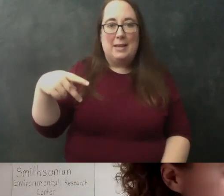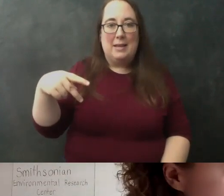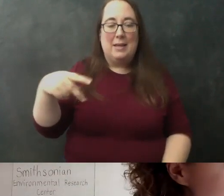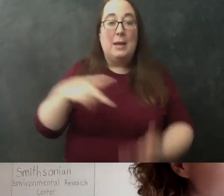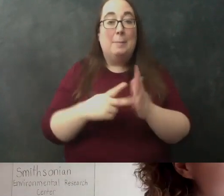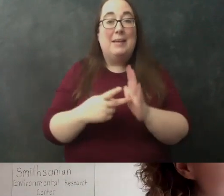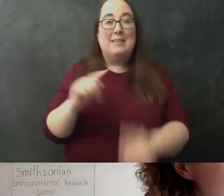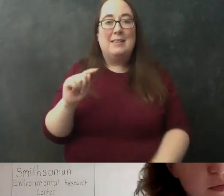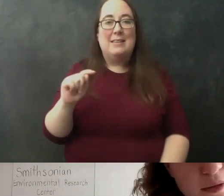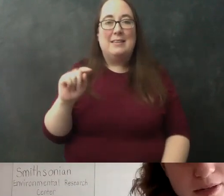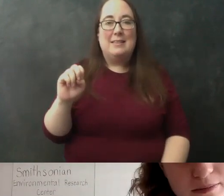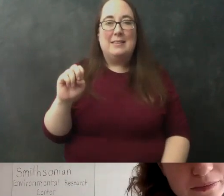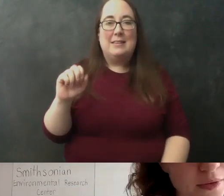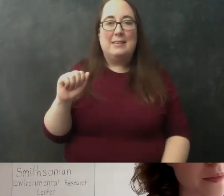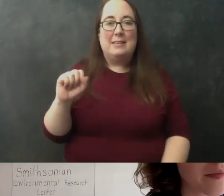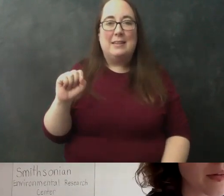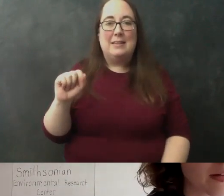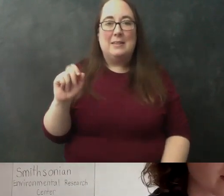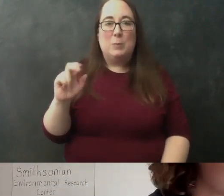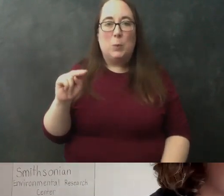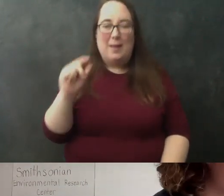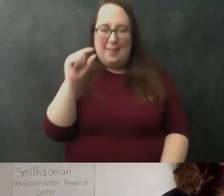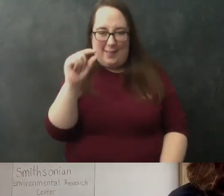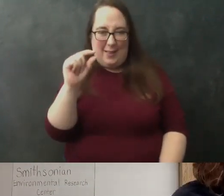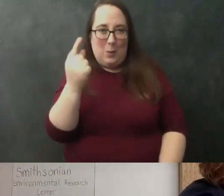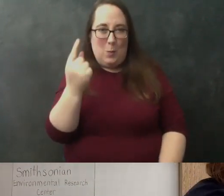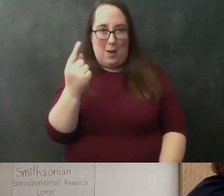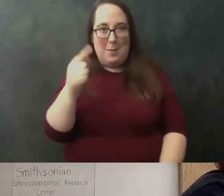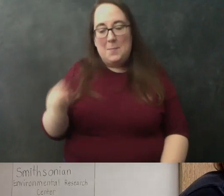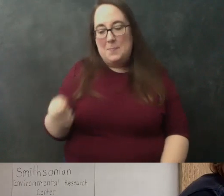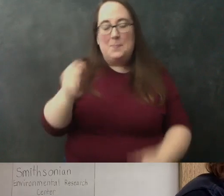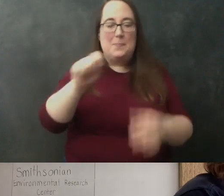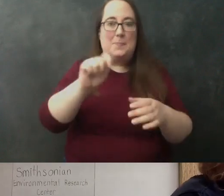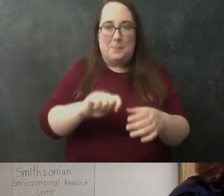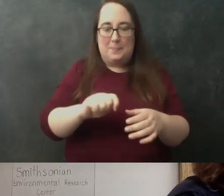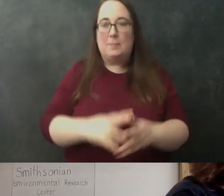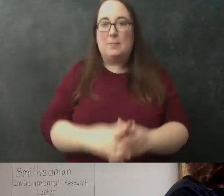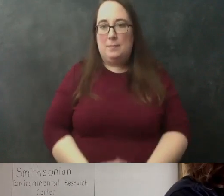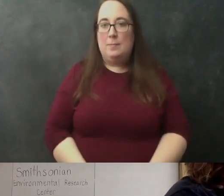teaspoon so that's the little one perfect okay so